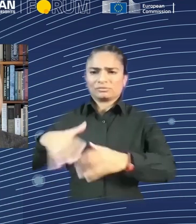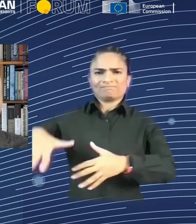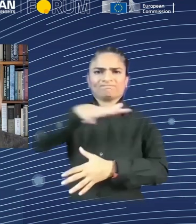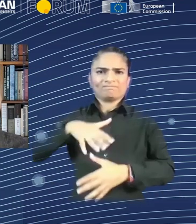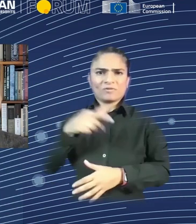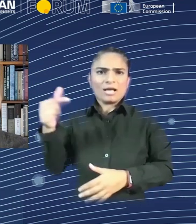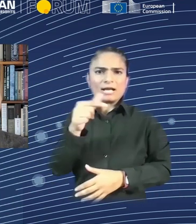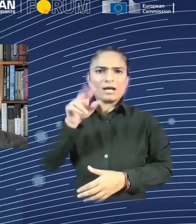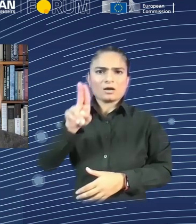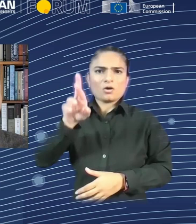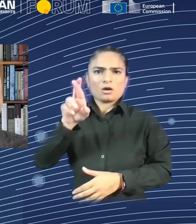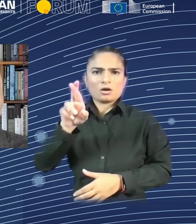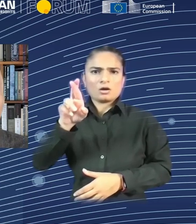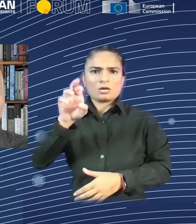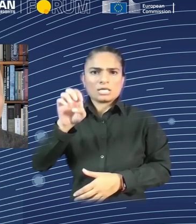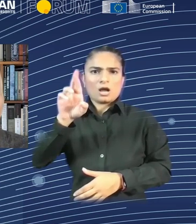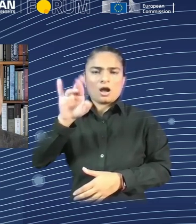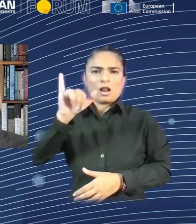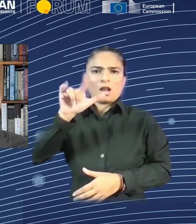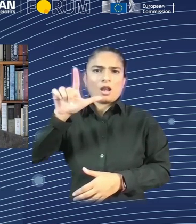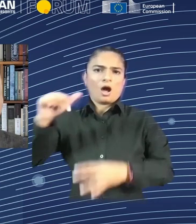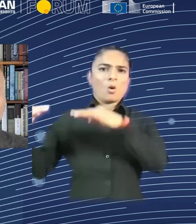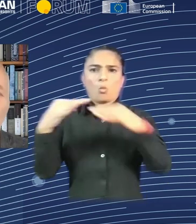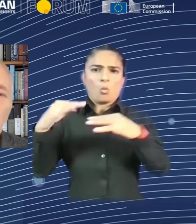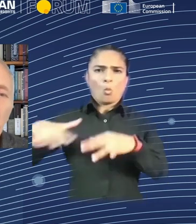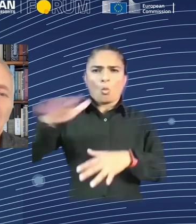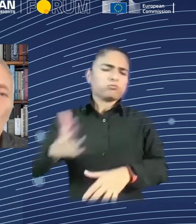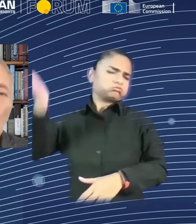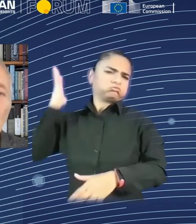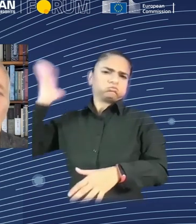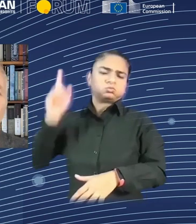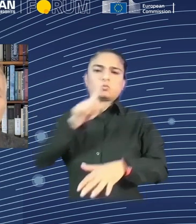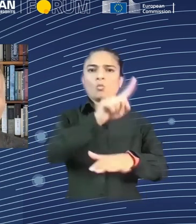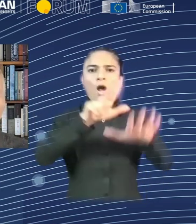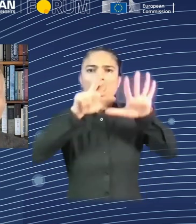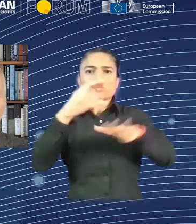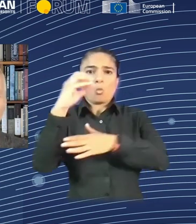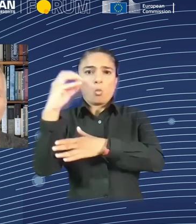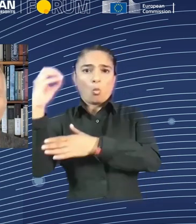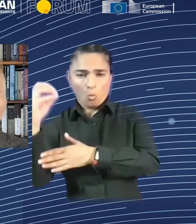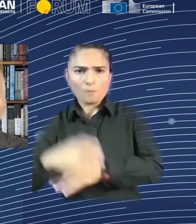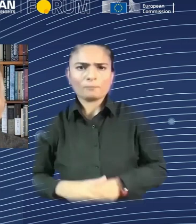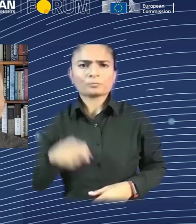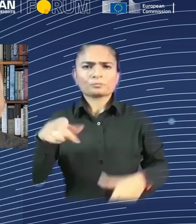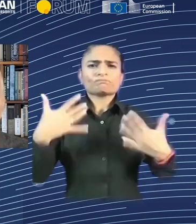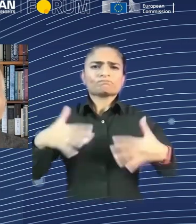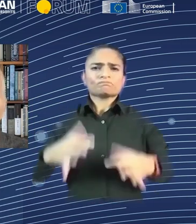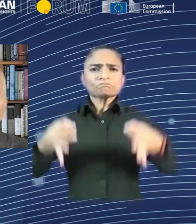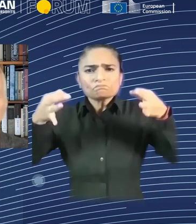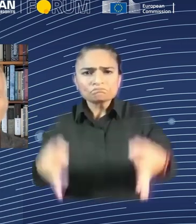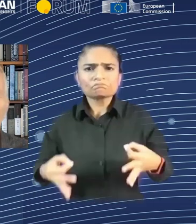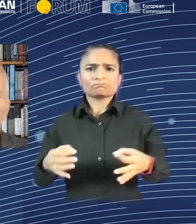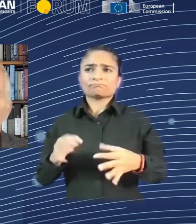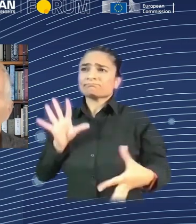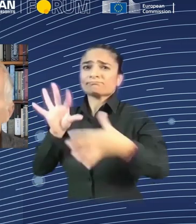And they were really not anti-technology, but they were fighting the way the technology was being deployed to benefit only the owners.